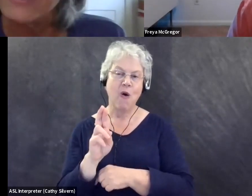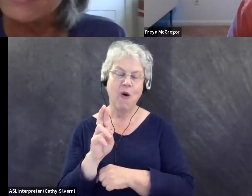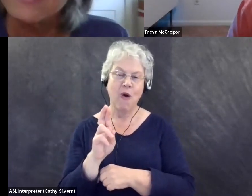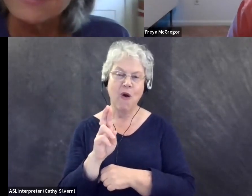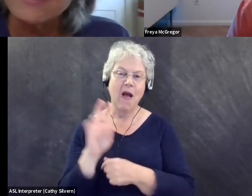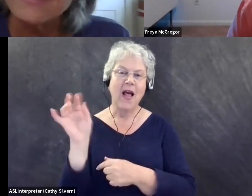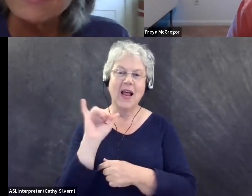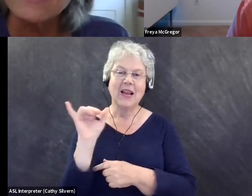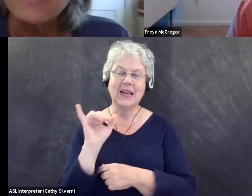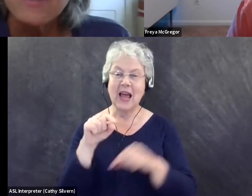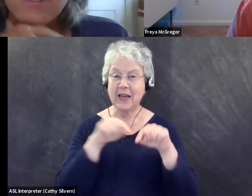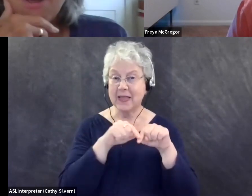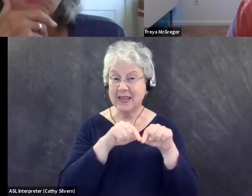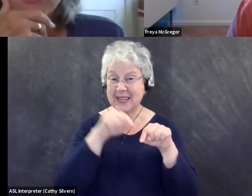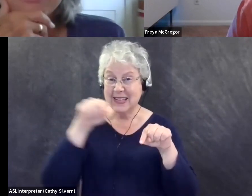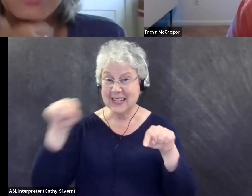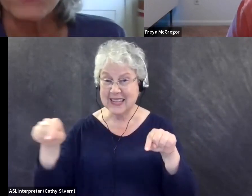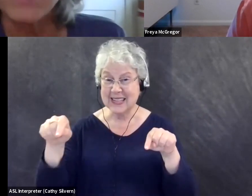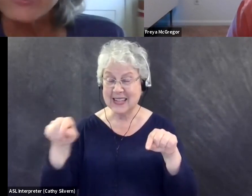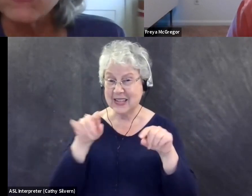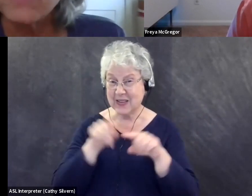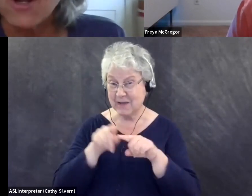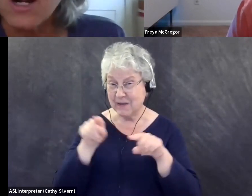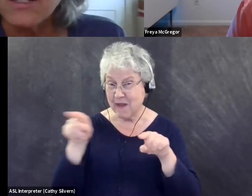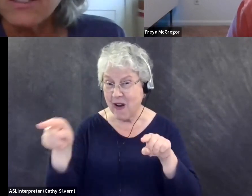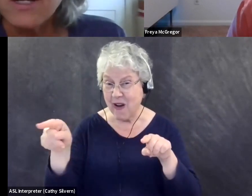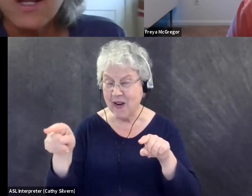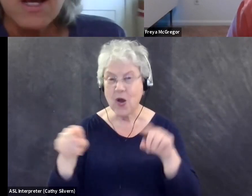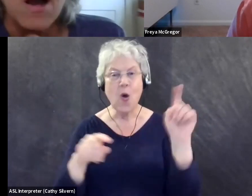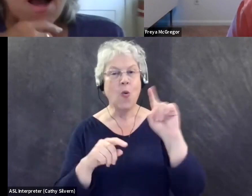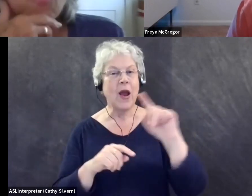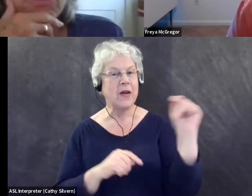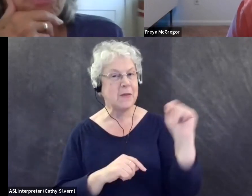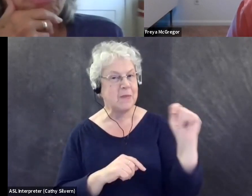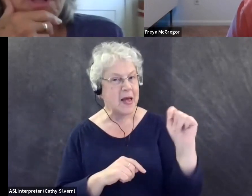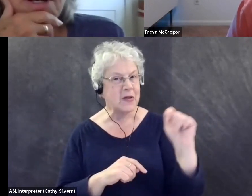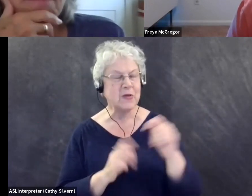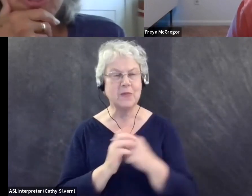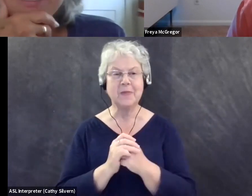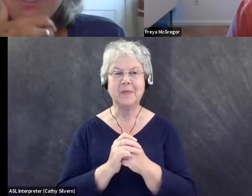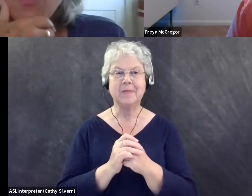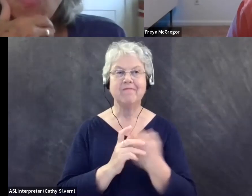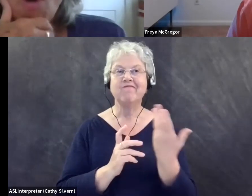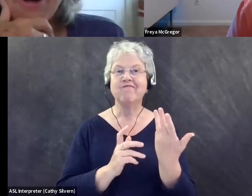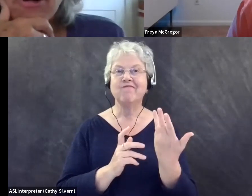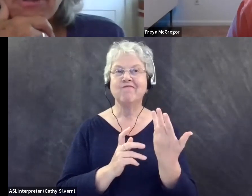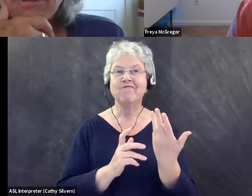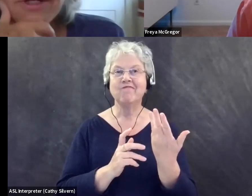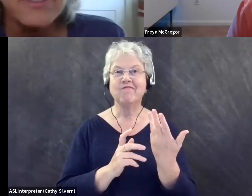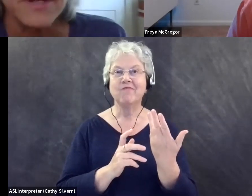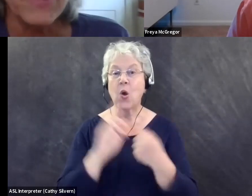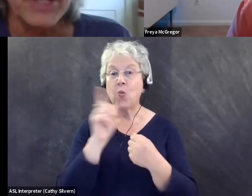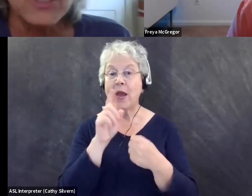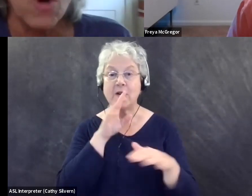um, like what the distance is, I will look and see where the restrooms are. I will, um, look and see where the water